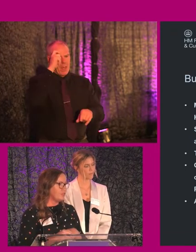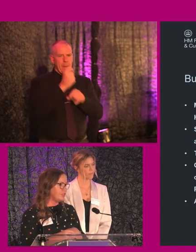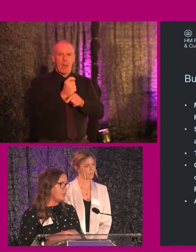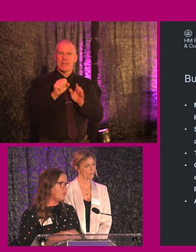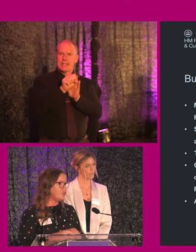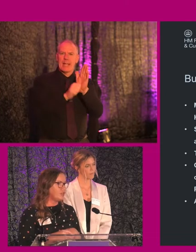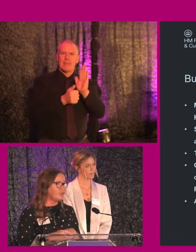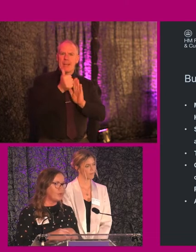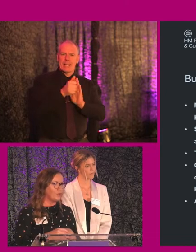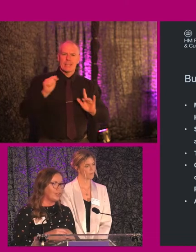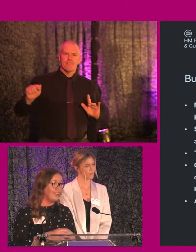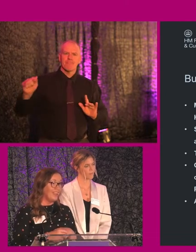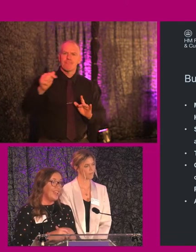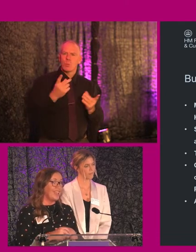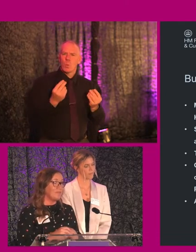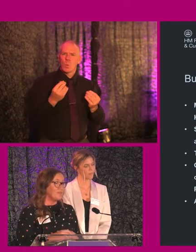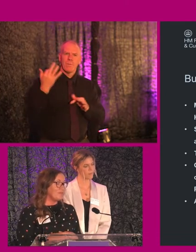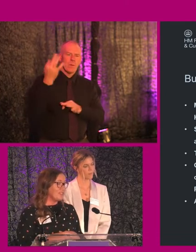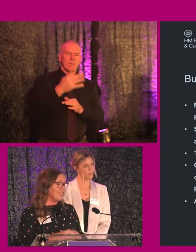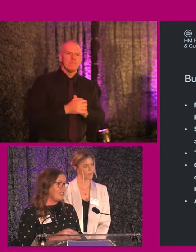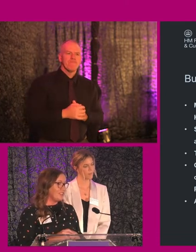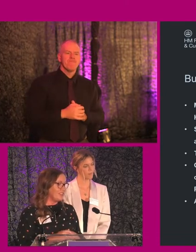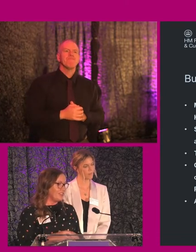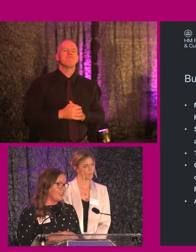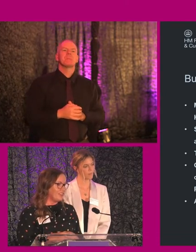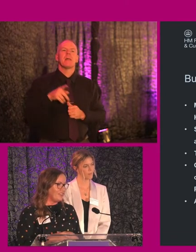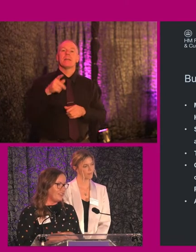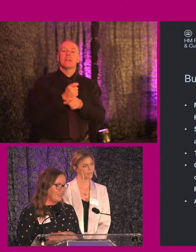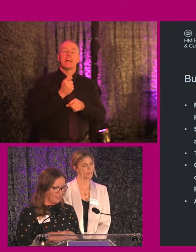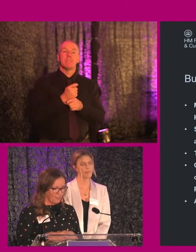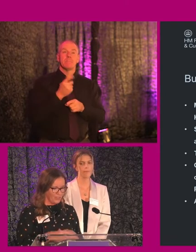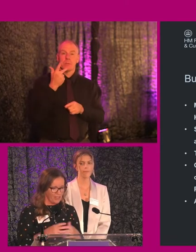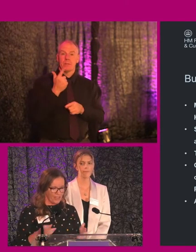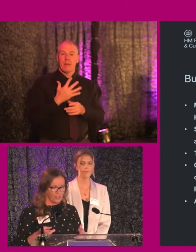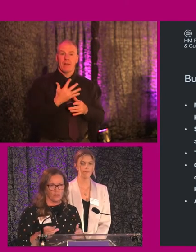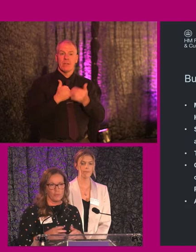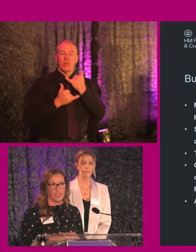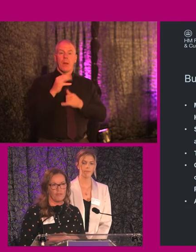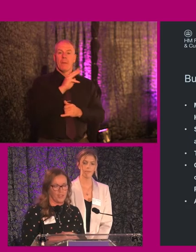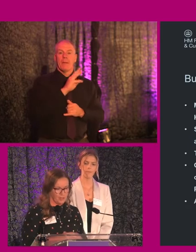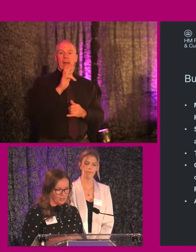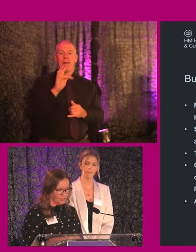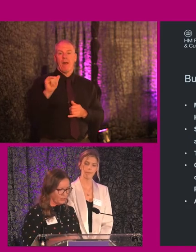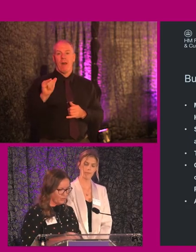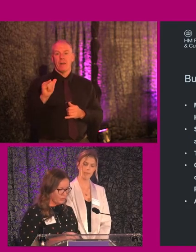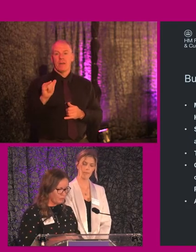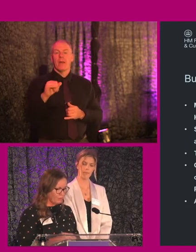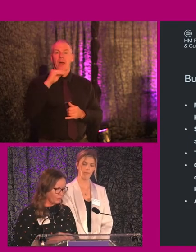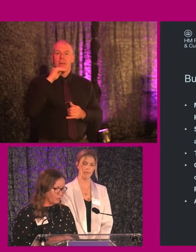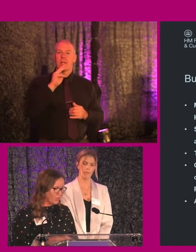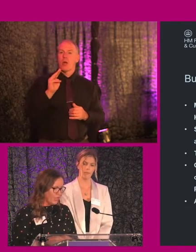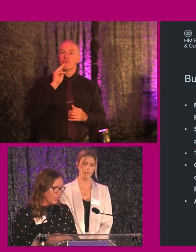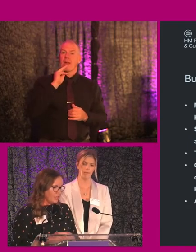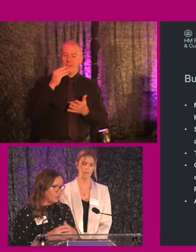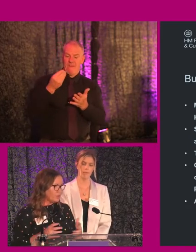do with our estate in the future. And at that point, we were down to a PFI, so that's private finance initiatives for those that maybe